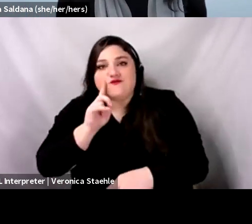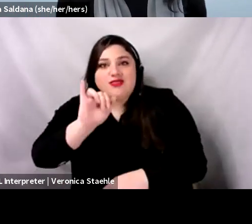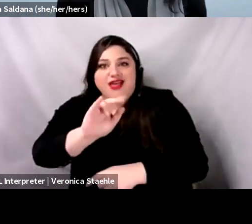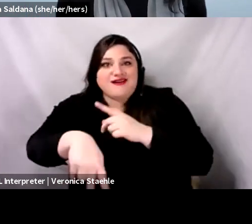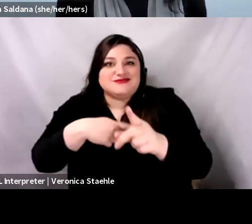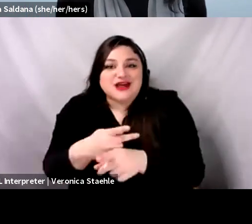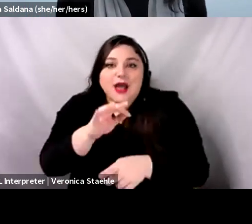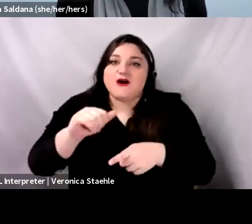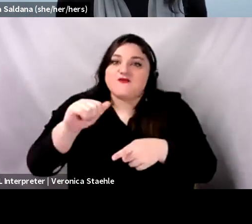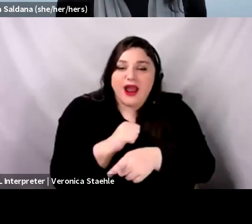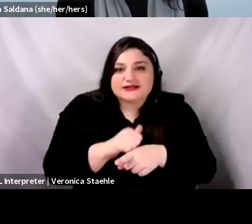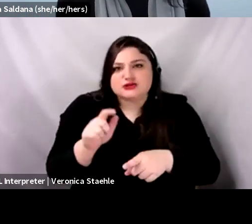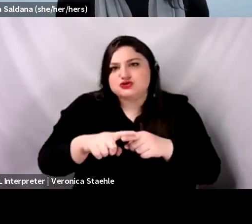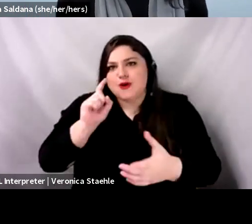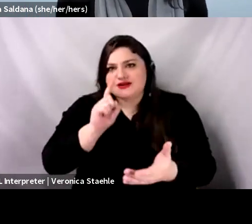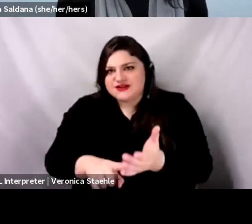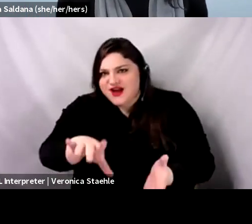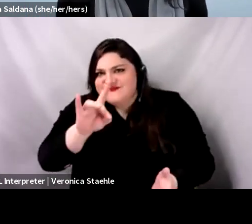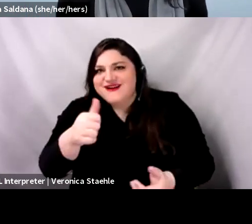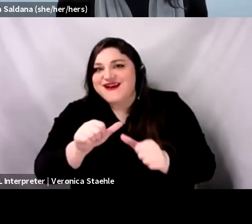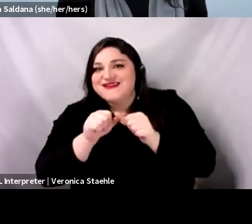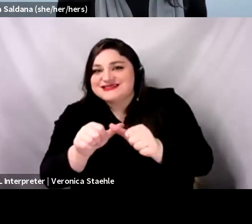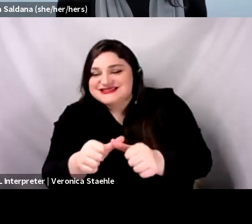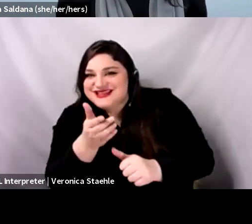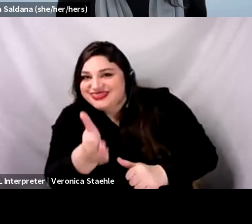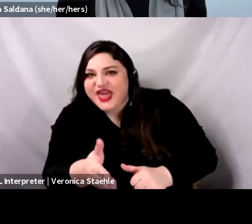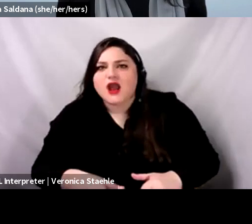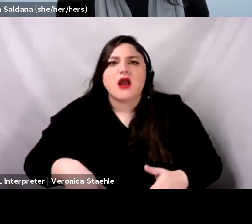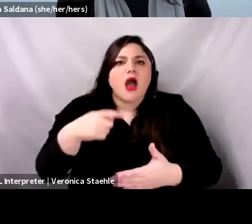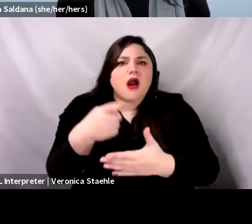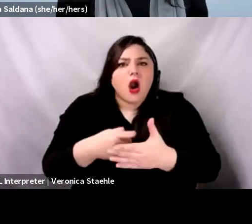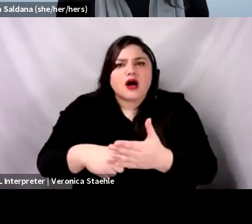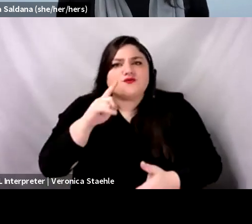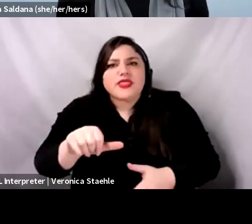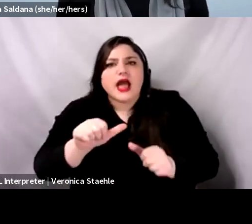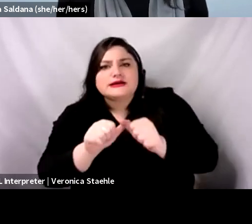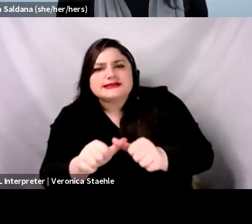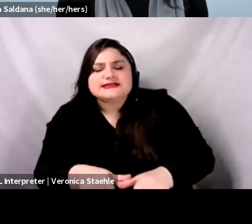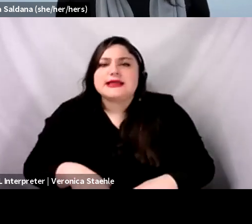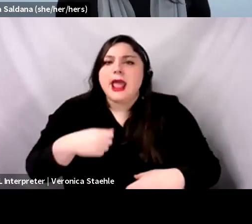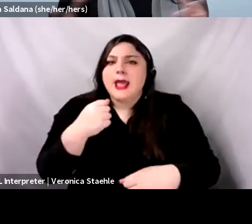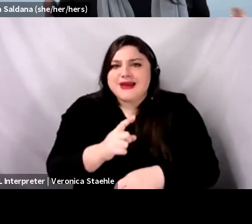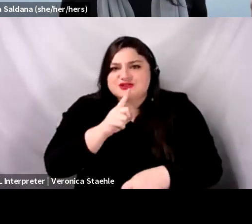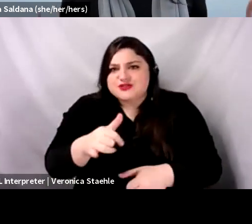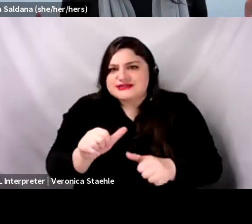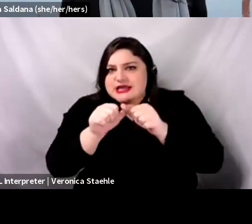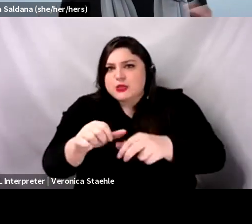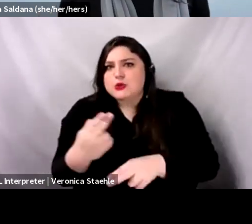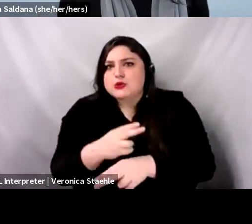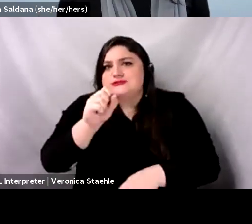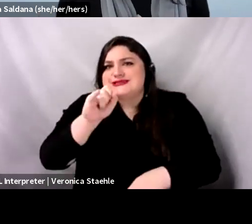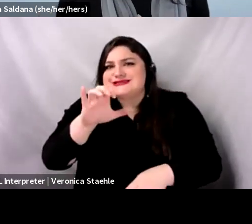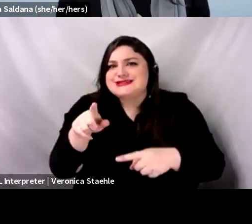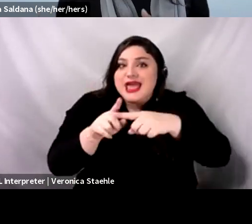identify consistency and the cost of those different implementation strategies that they're using along the SIC continuum. And then those folks